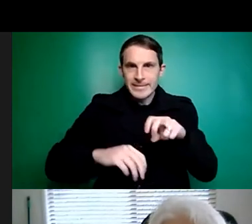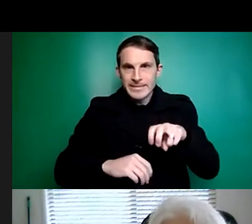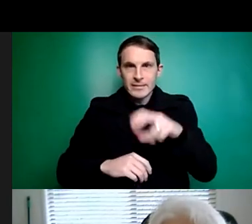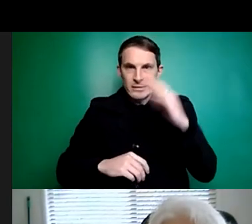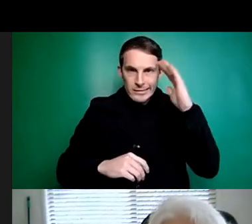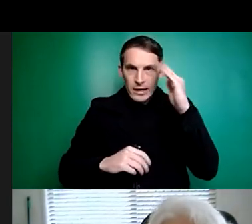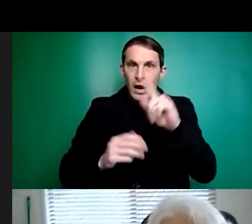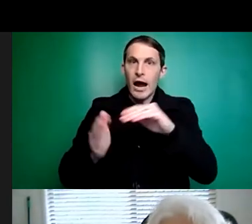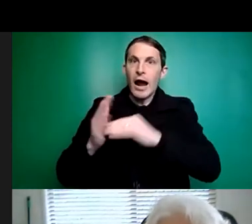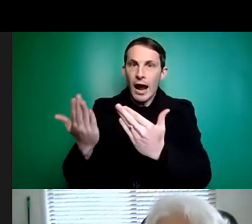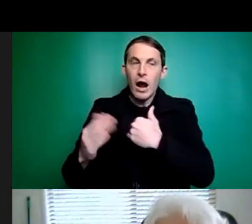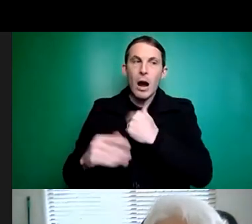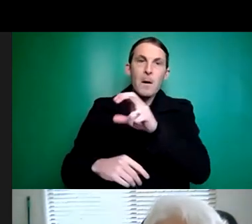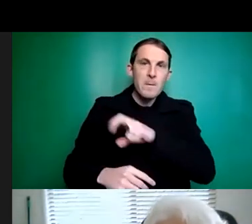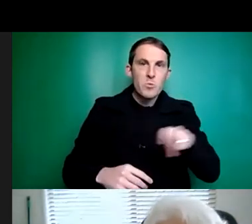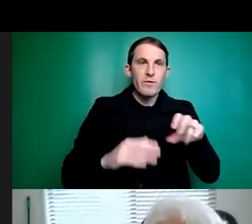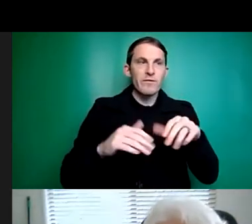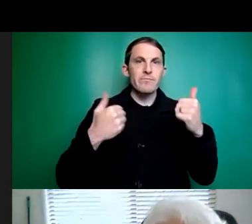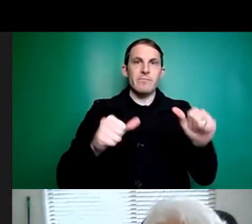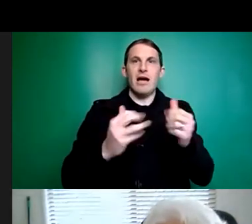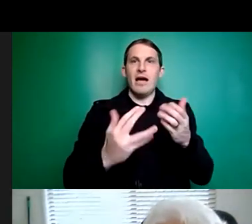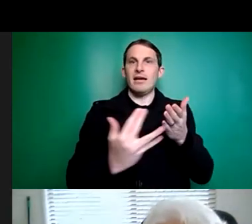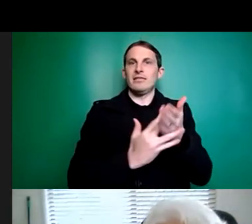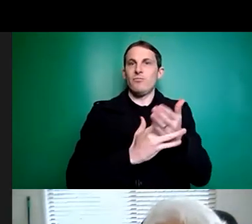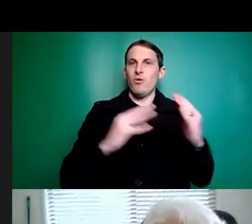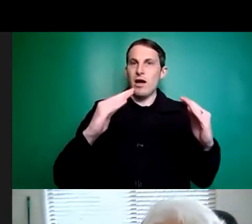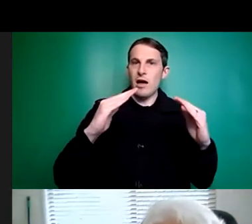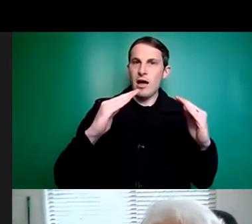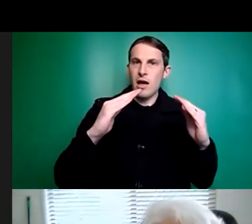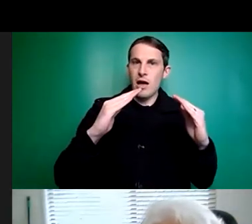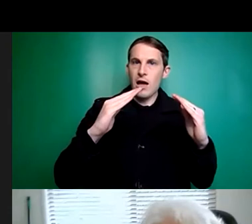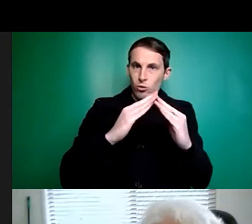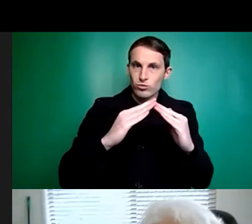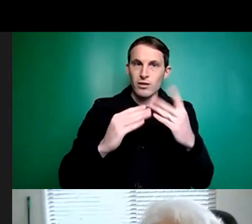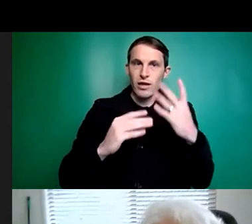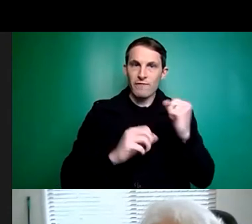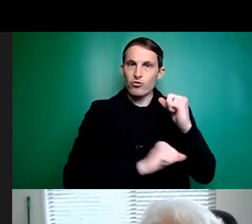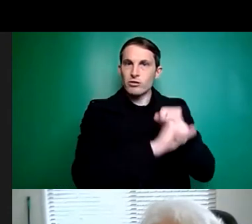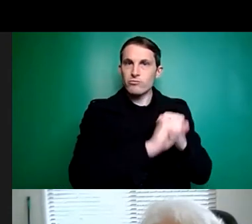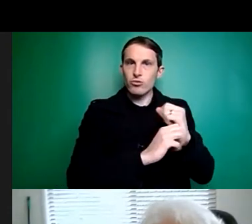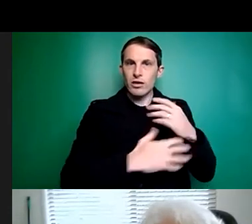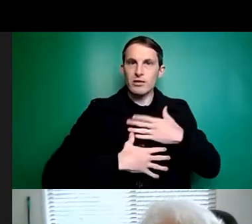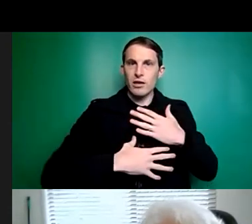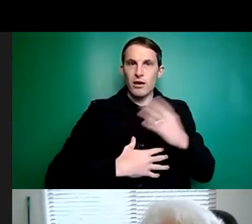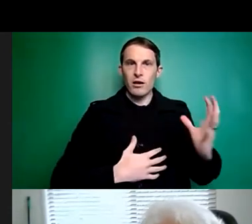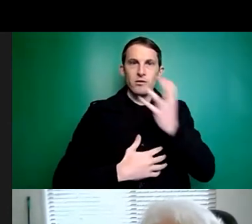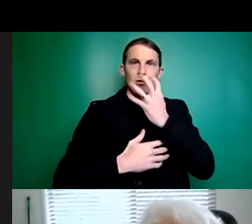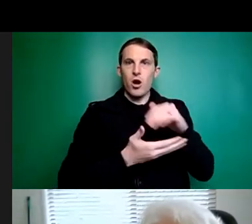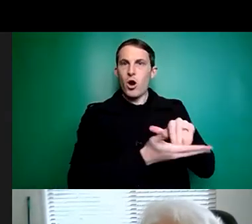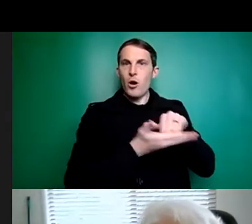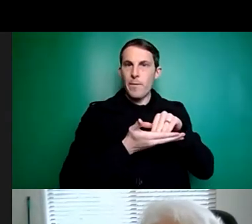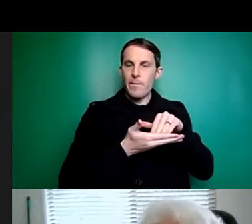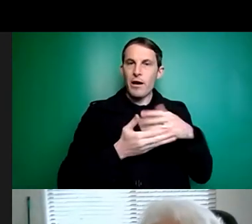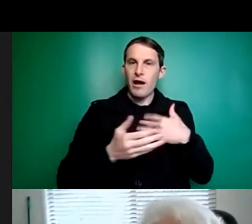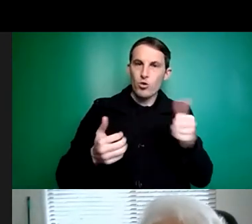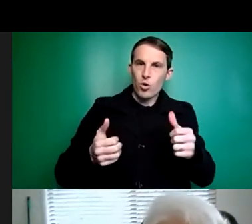accessible house. I use a respirator at night. I use a power wheelchair. I use